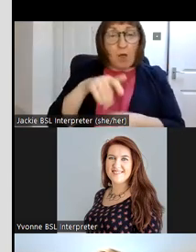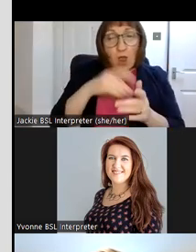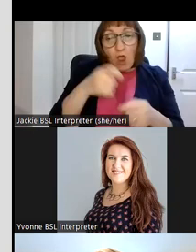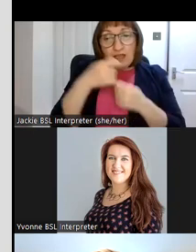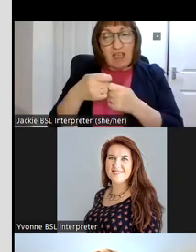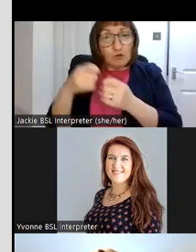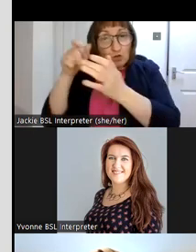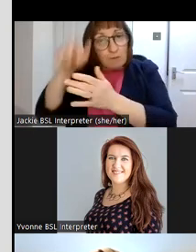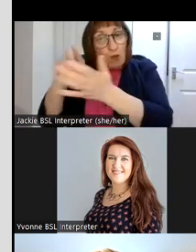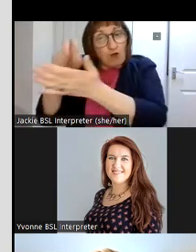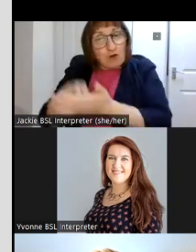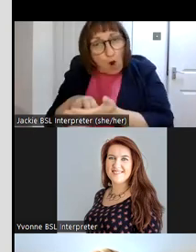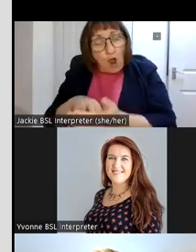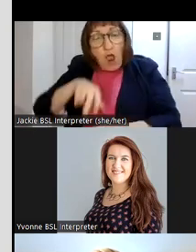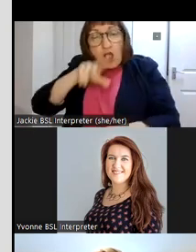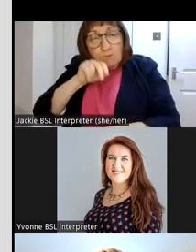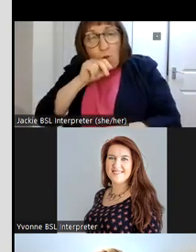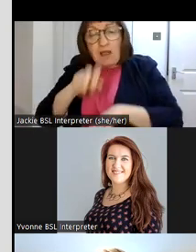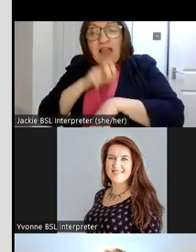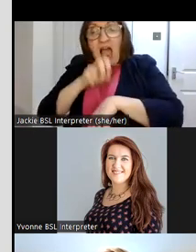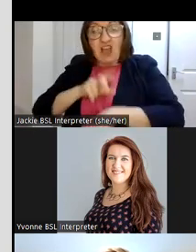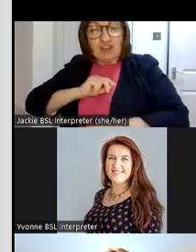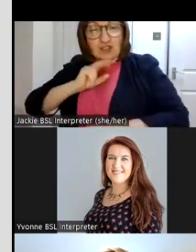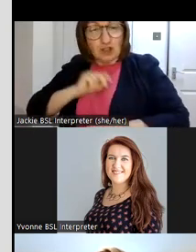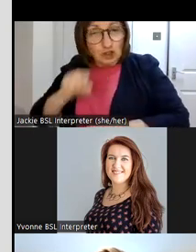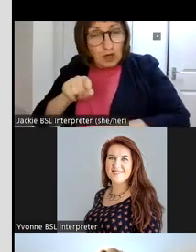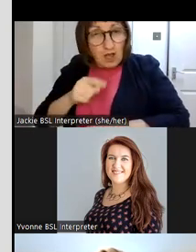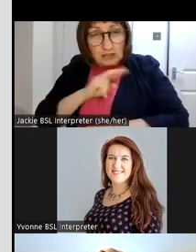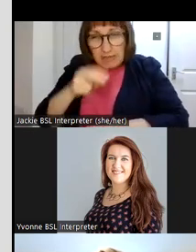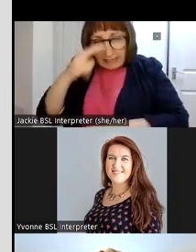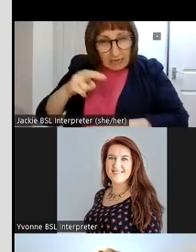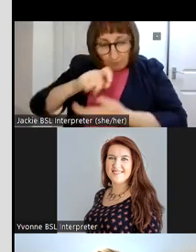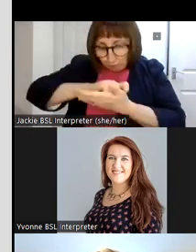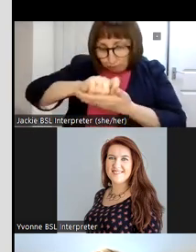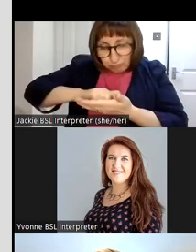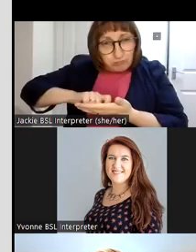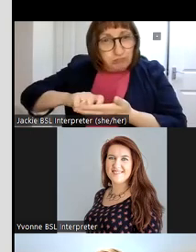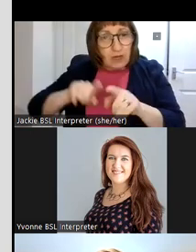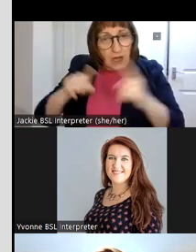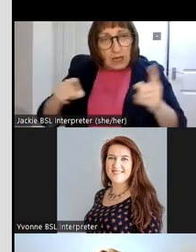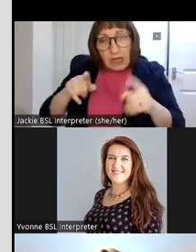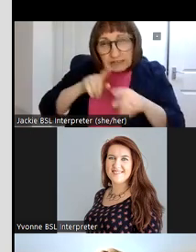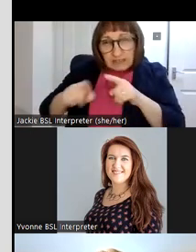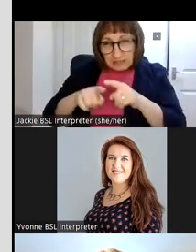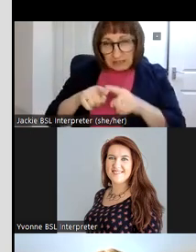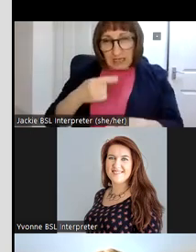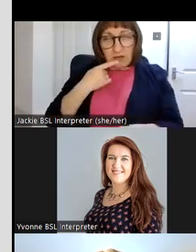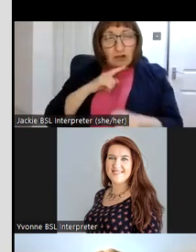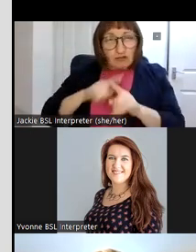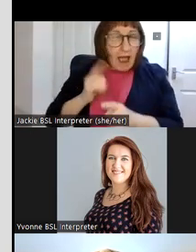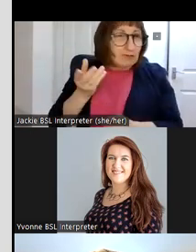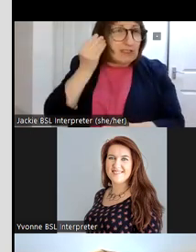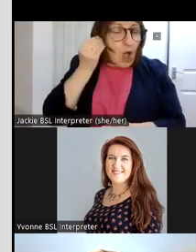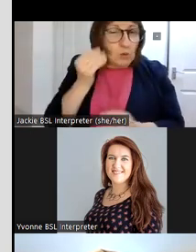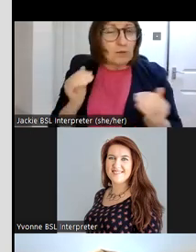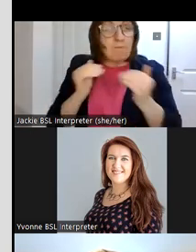recorders they were spoken in irish so some surnames were written as an attempted phonetic spelling uh